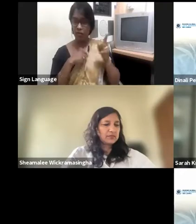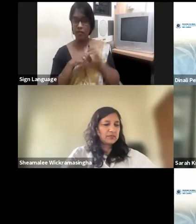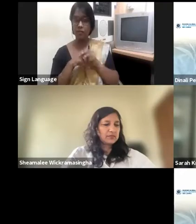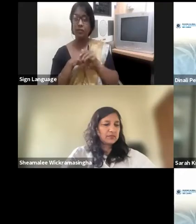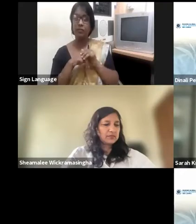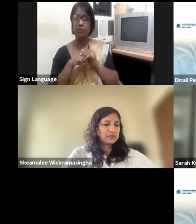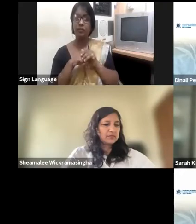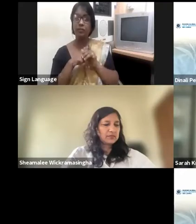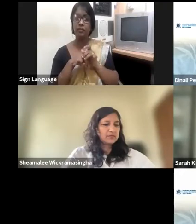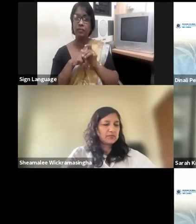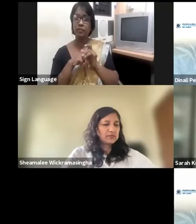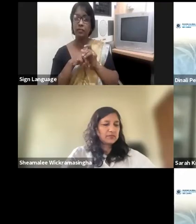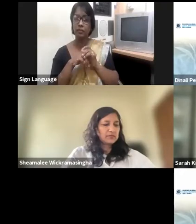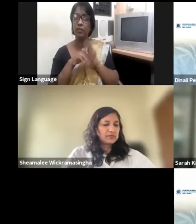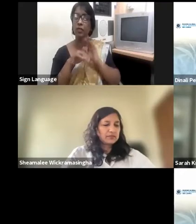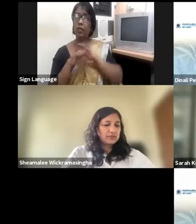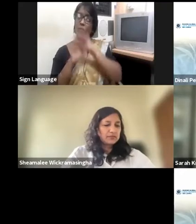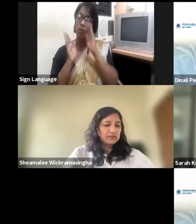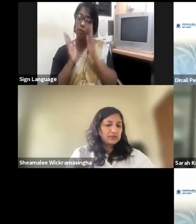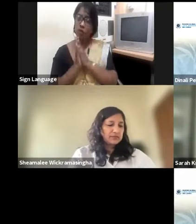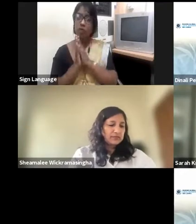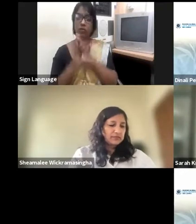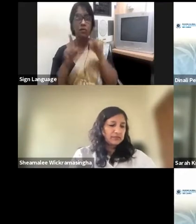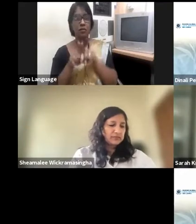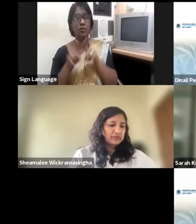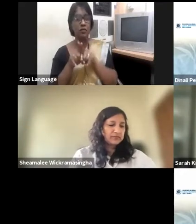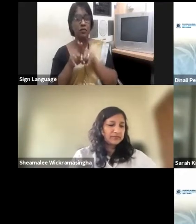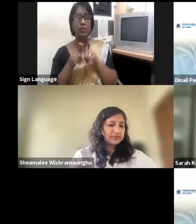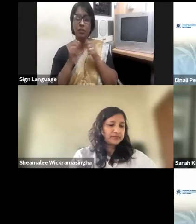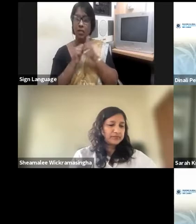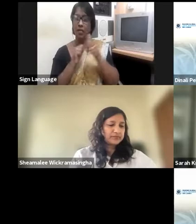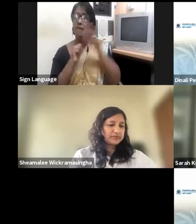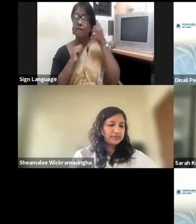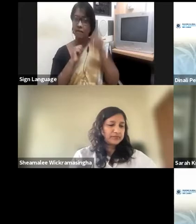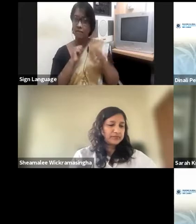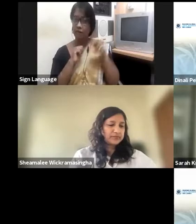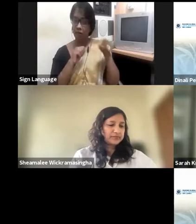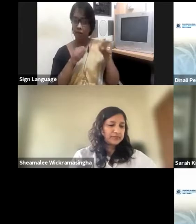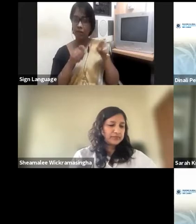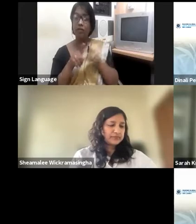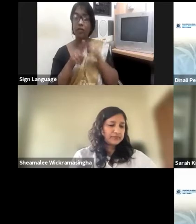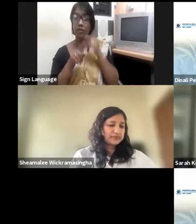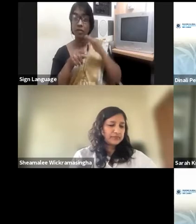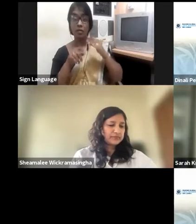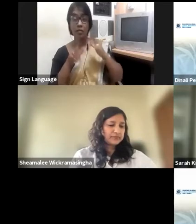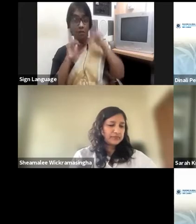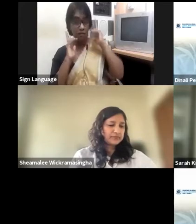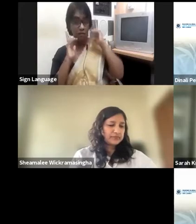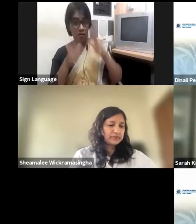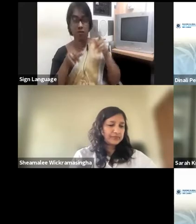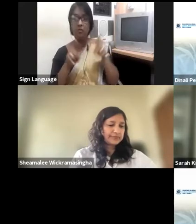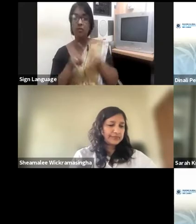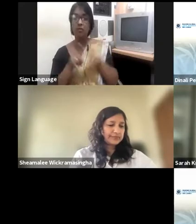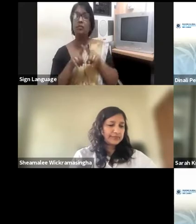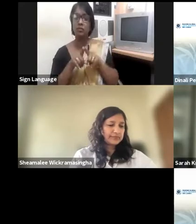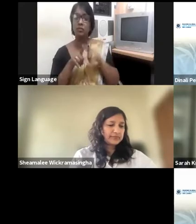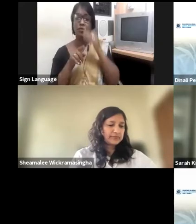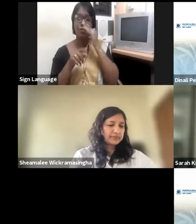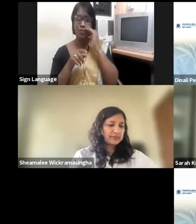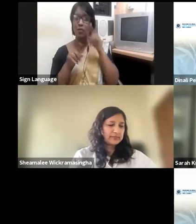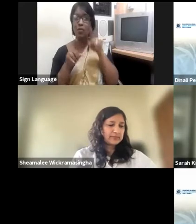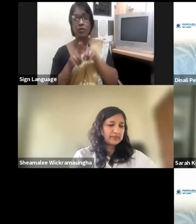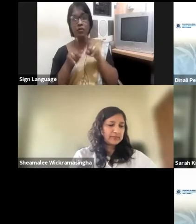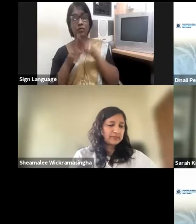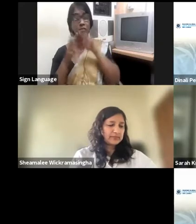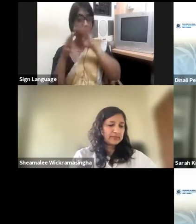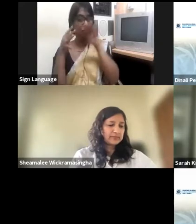has to start from the junior positions all the way up to the senior positions before you can get appointed to the board. And we have to